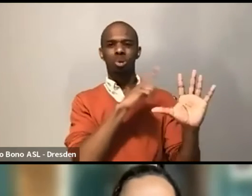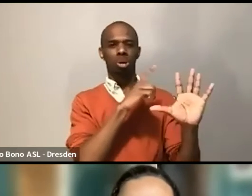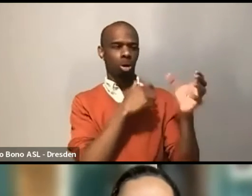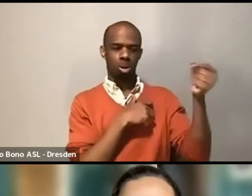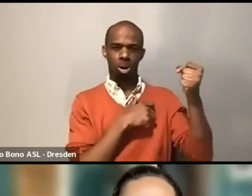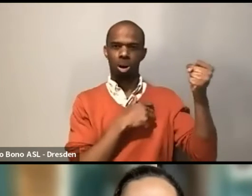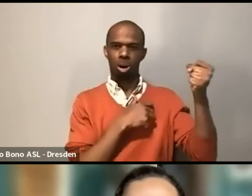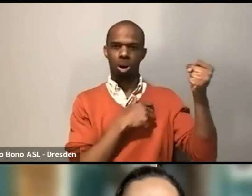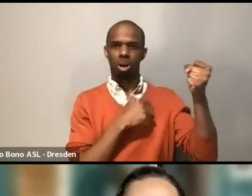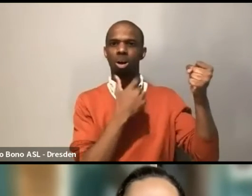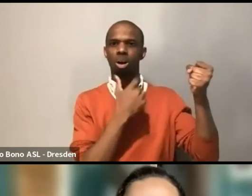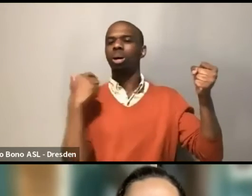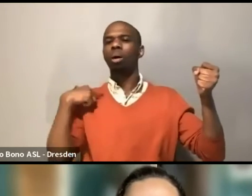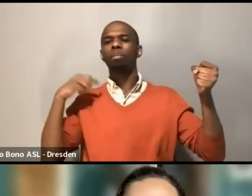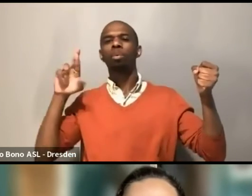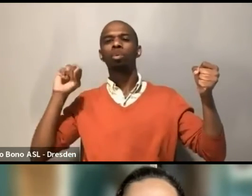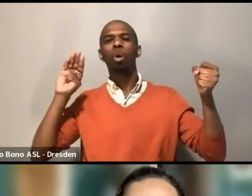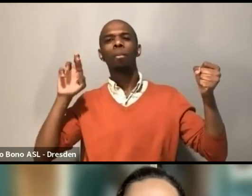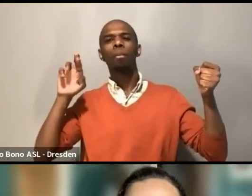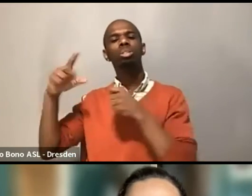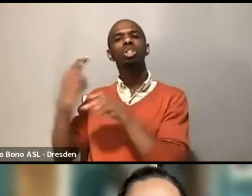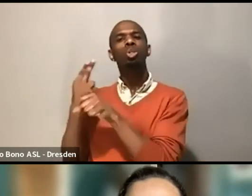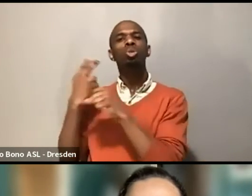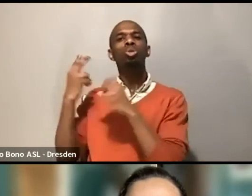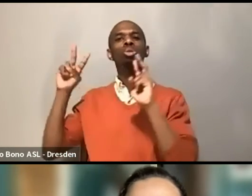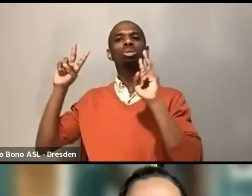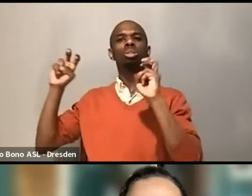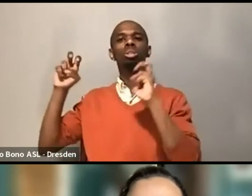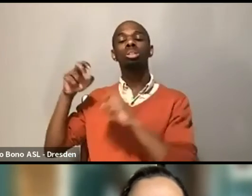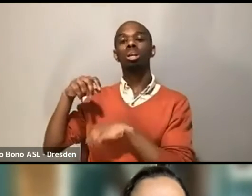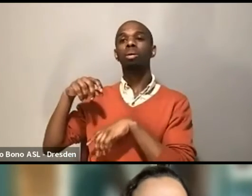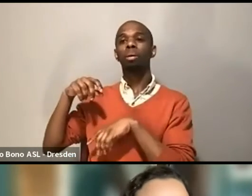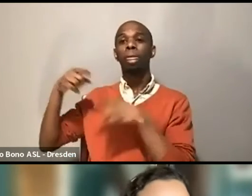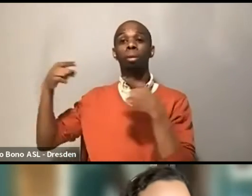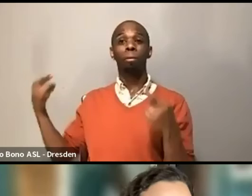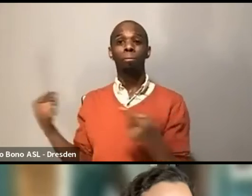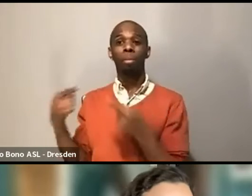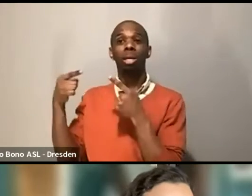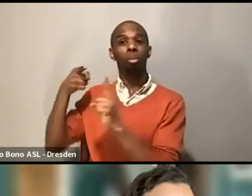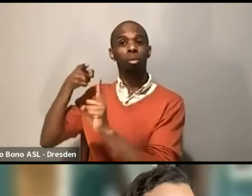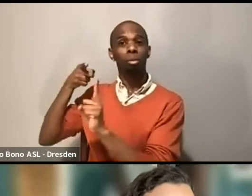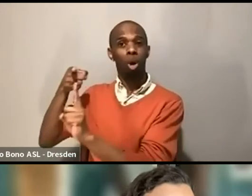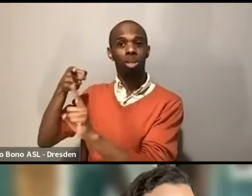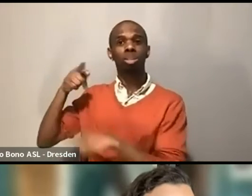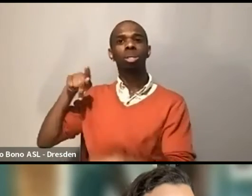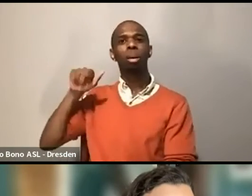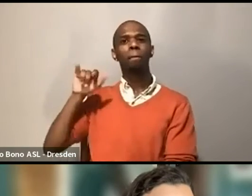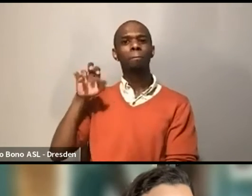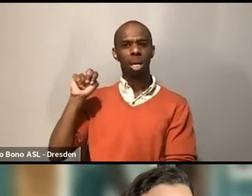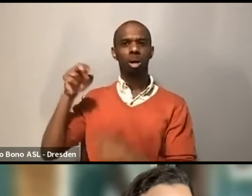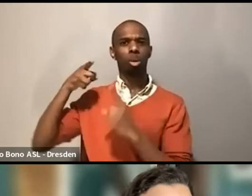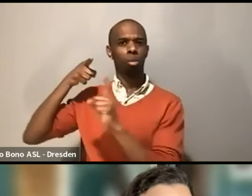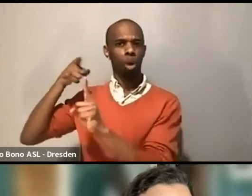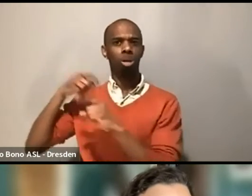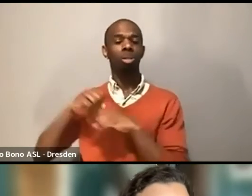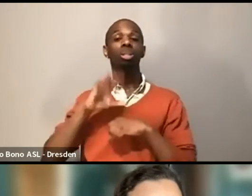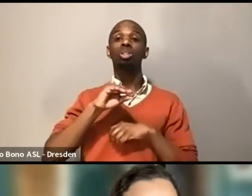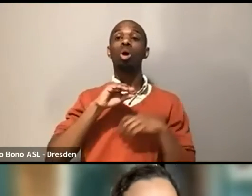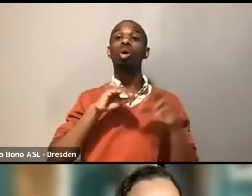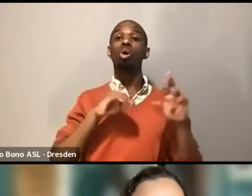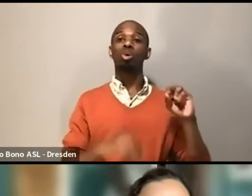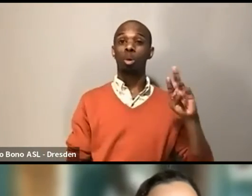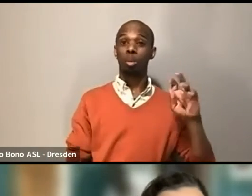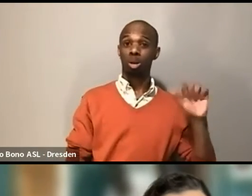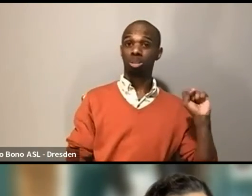that. So one of PALS recommendations, um, you know, that really built off of, uh, Roberta's producer advice for this conversation is you